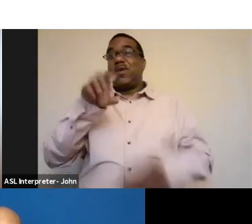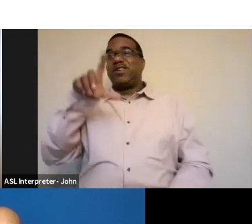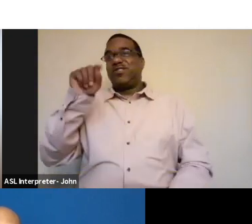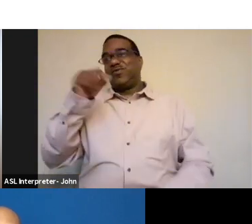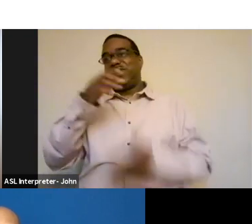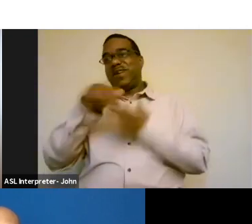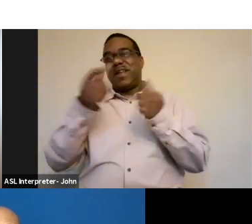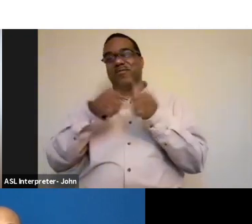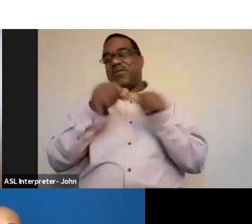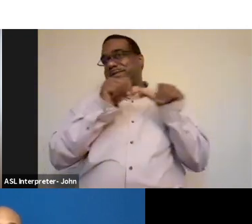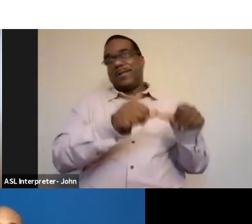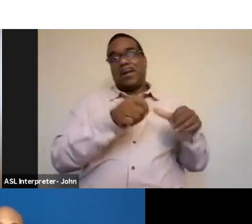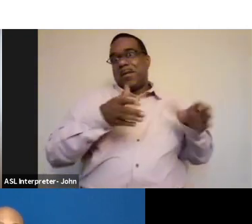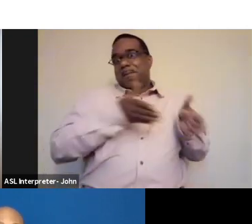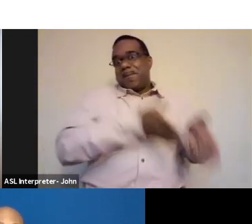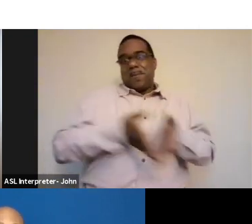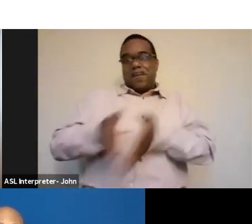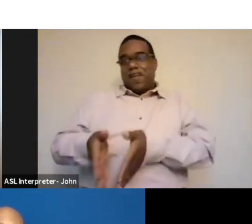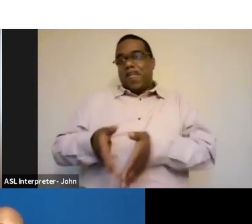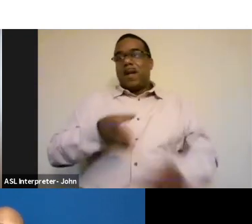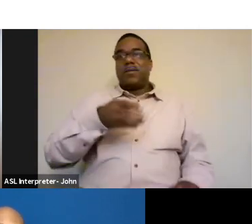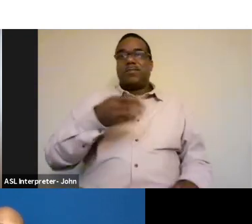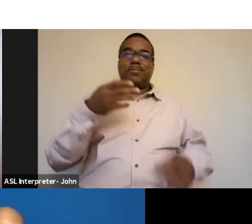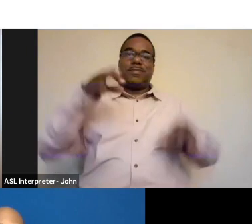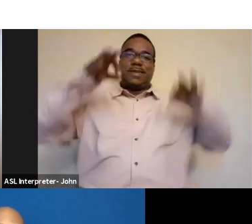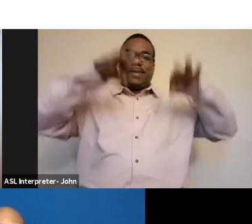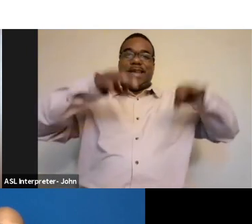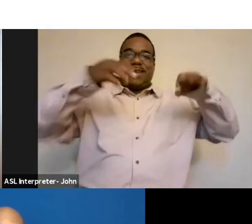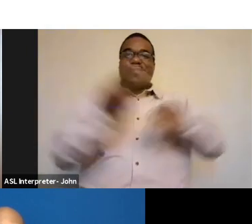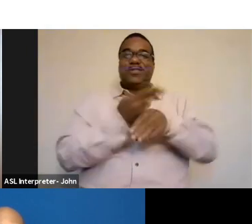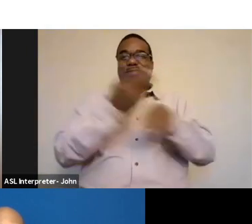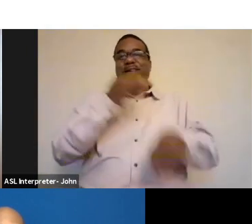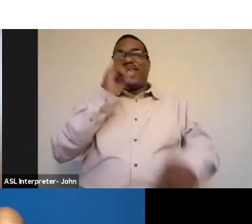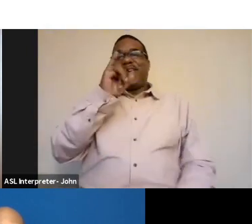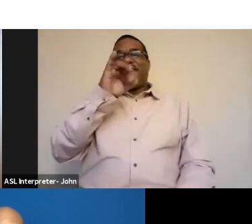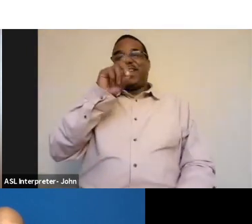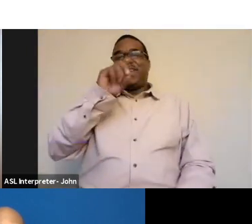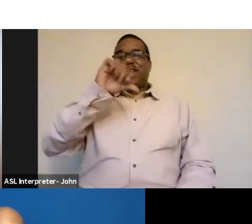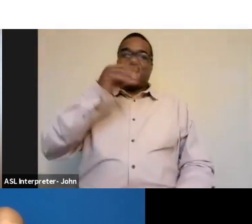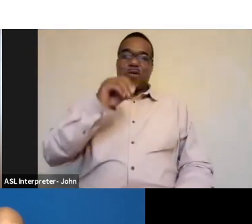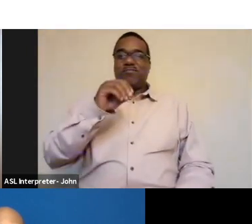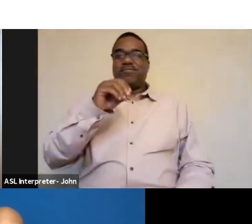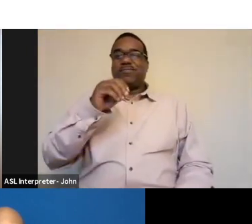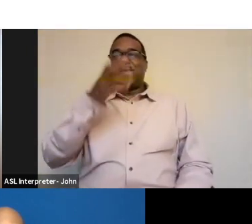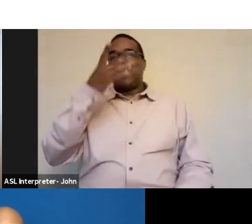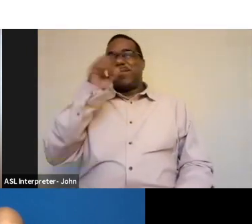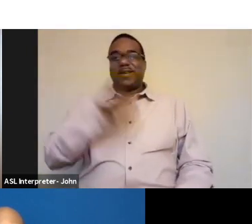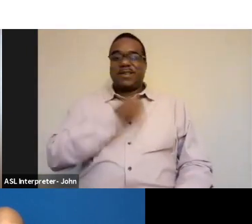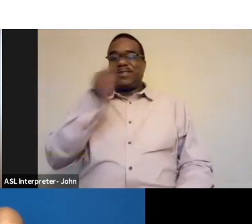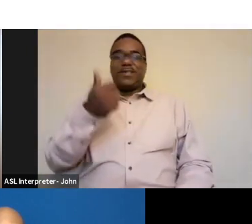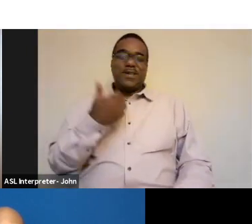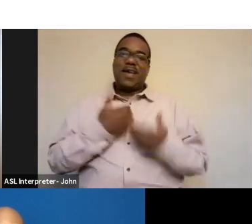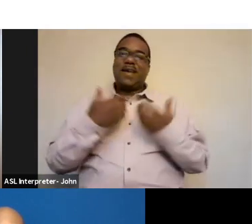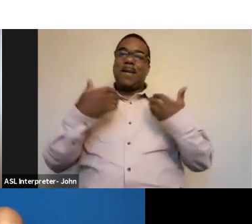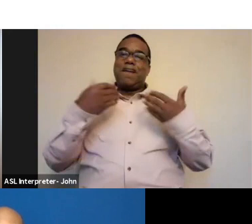made pants that were dyed using indigo, natural organic indigo, because you're not buying five pairs of pants every